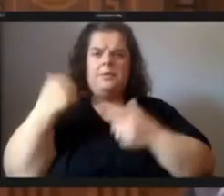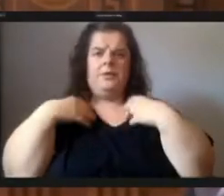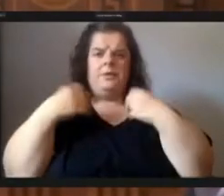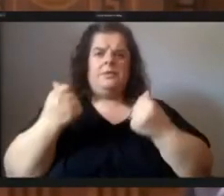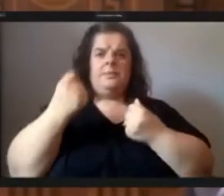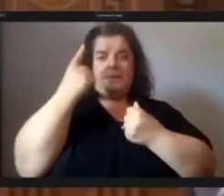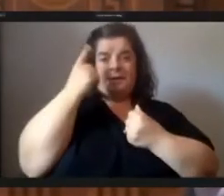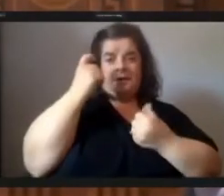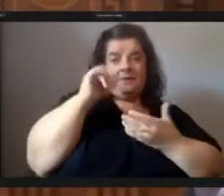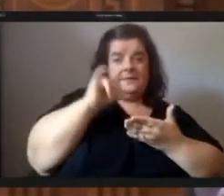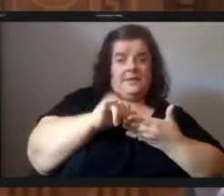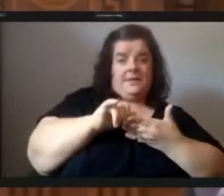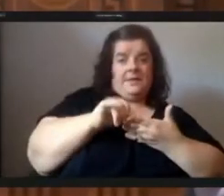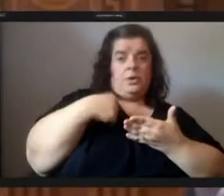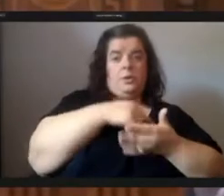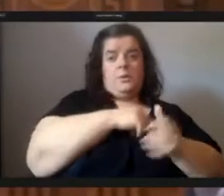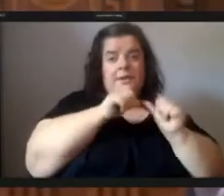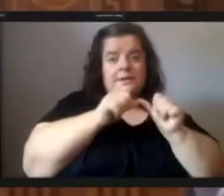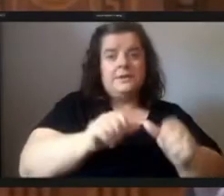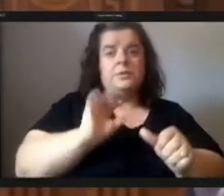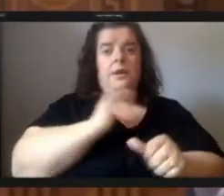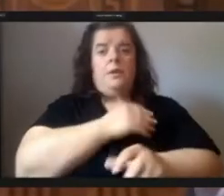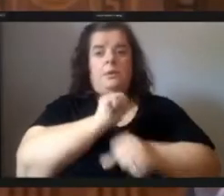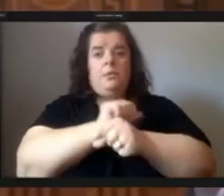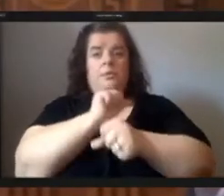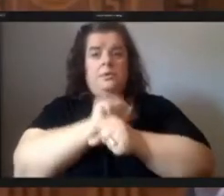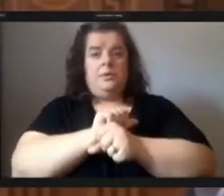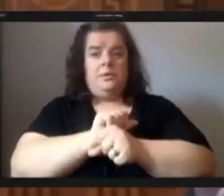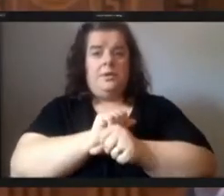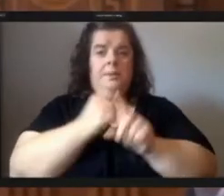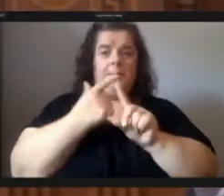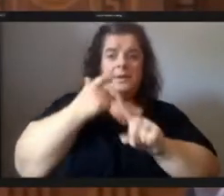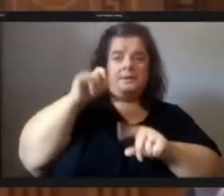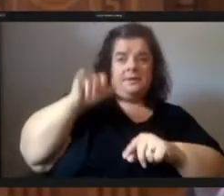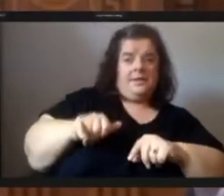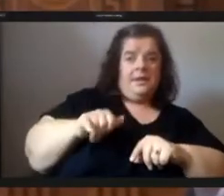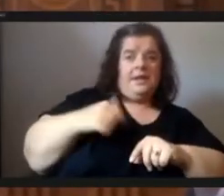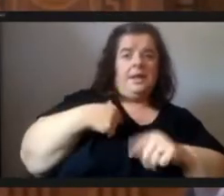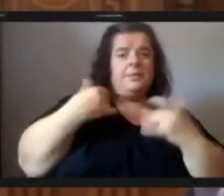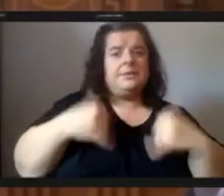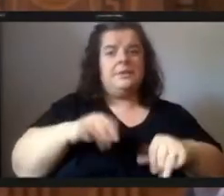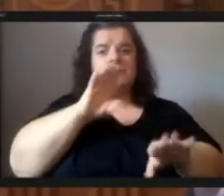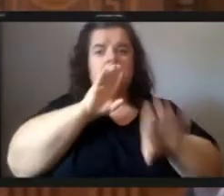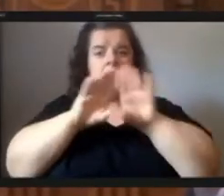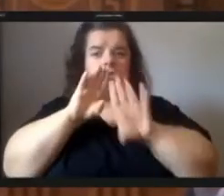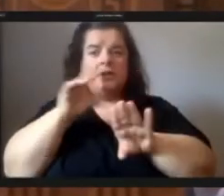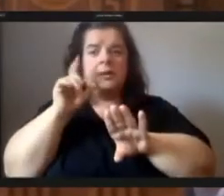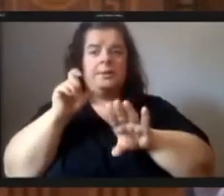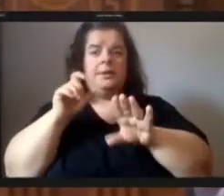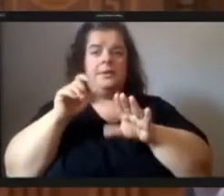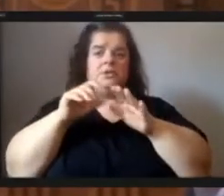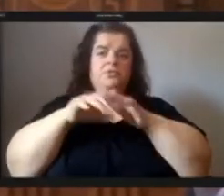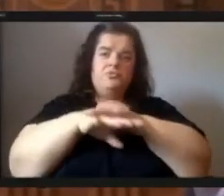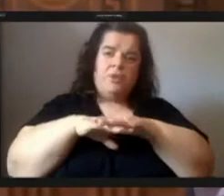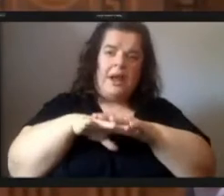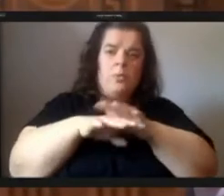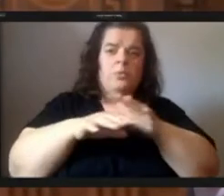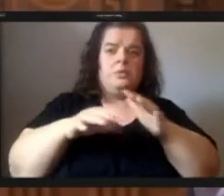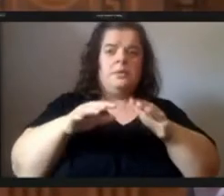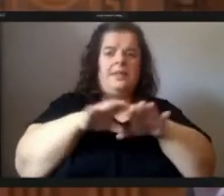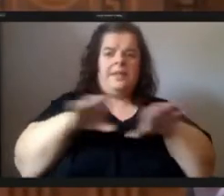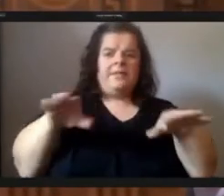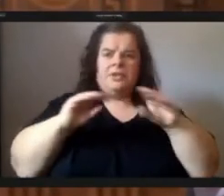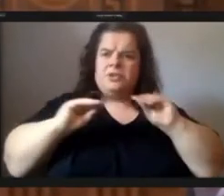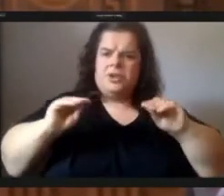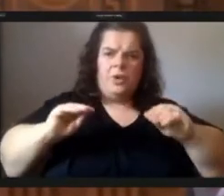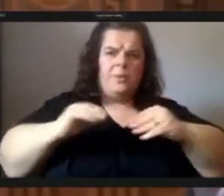we continue in our work and because of that i'm still frustrated because at the ground level there's no no no one at the